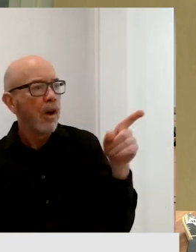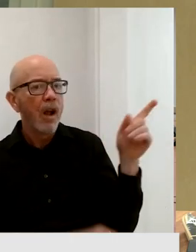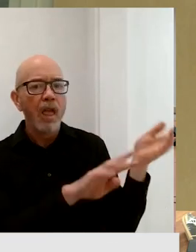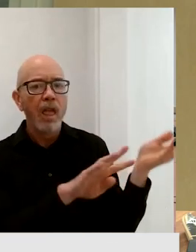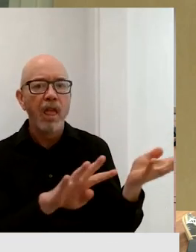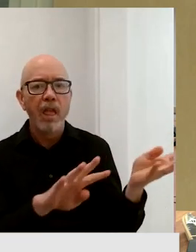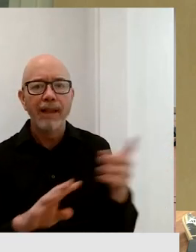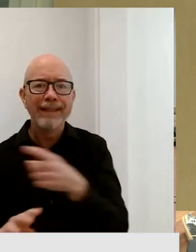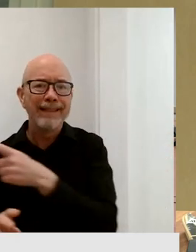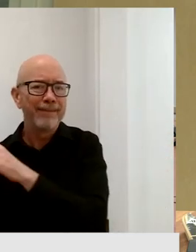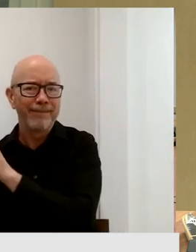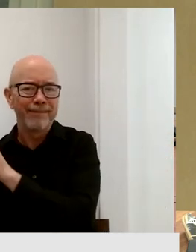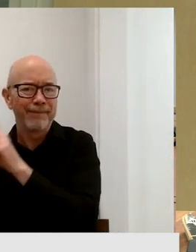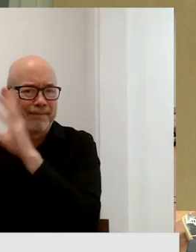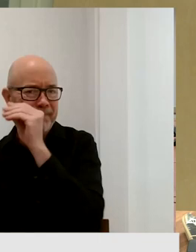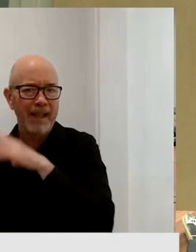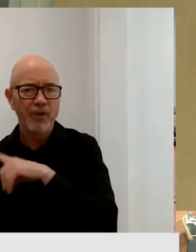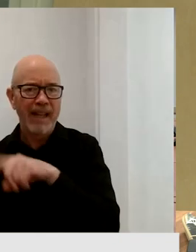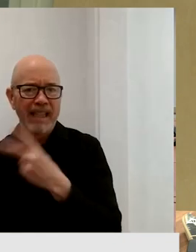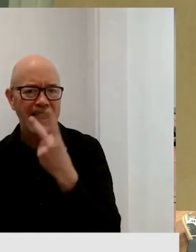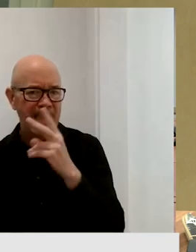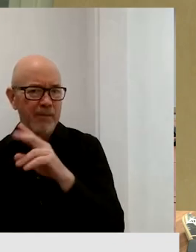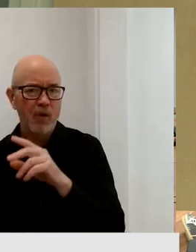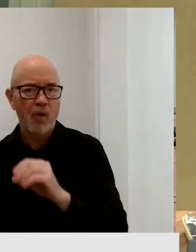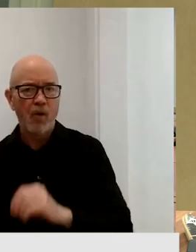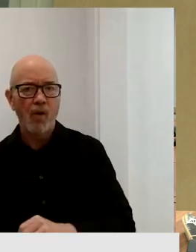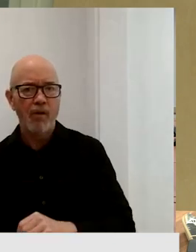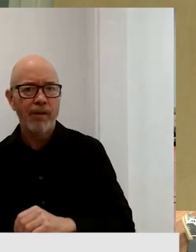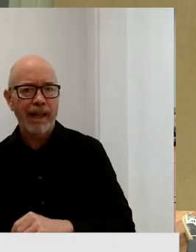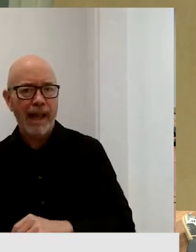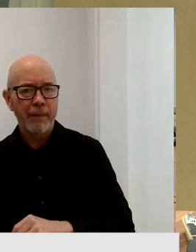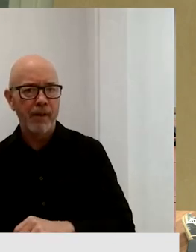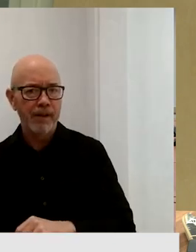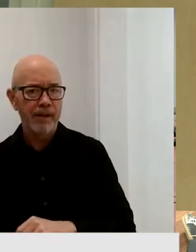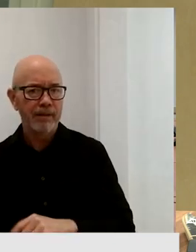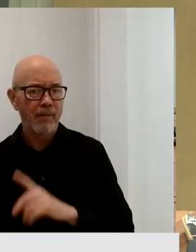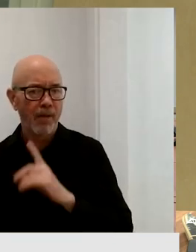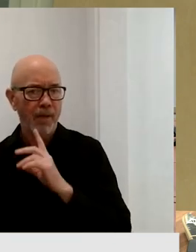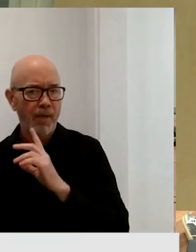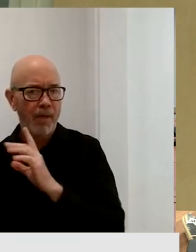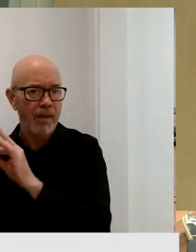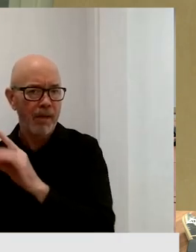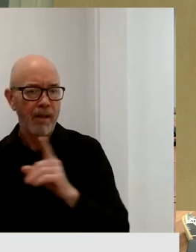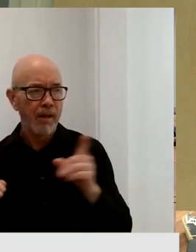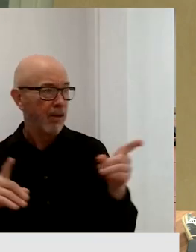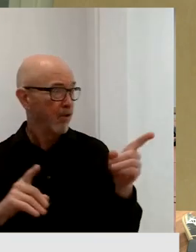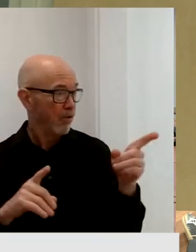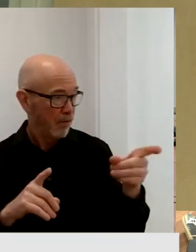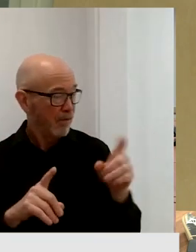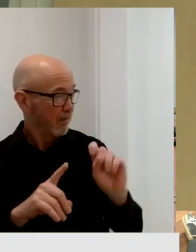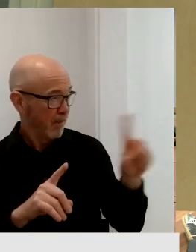What gets the. Signal up to the college? I guess what gets the.